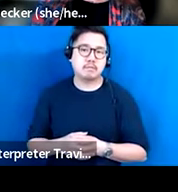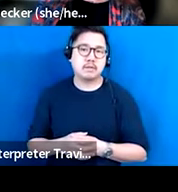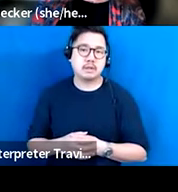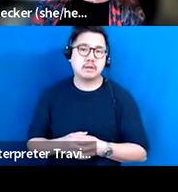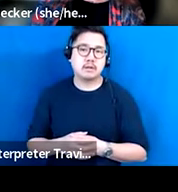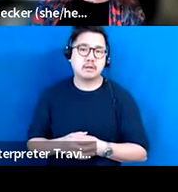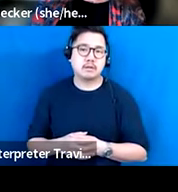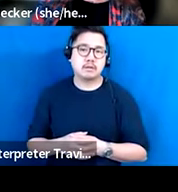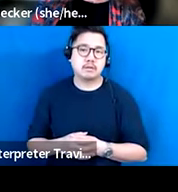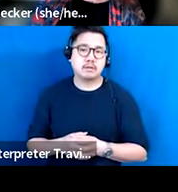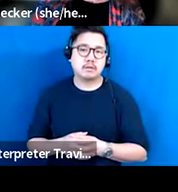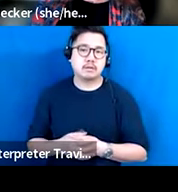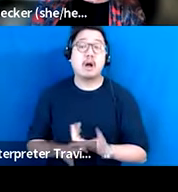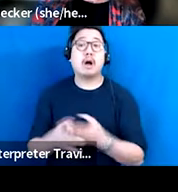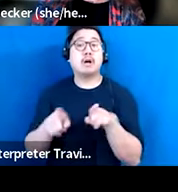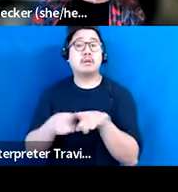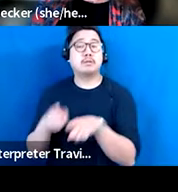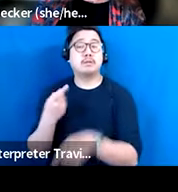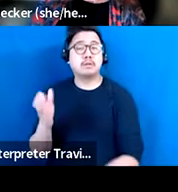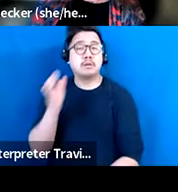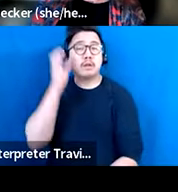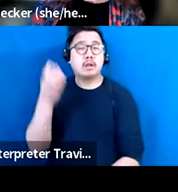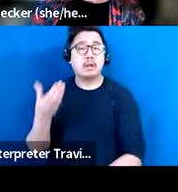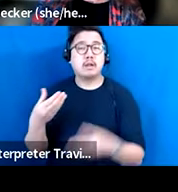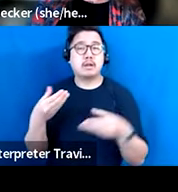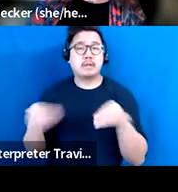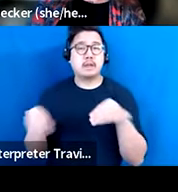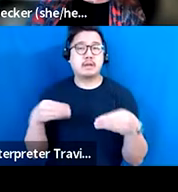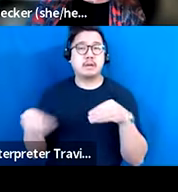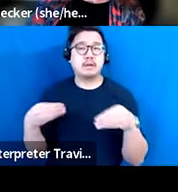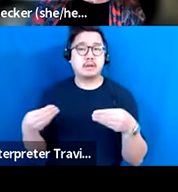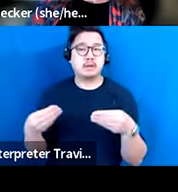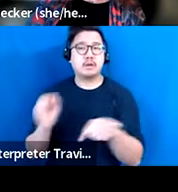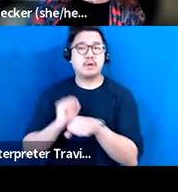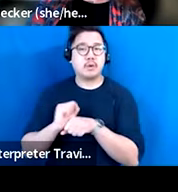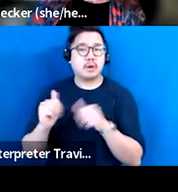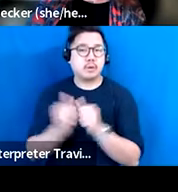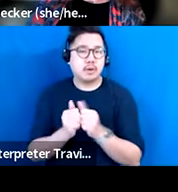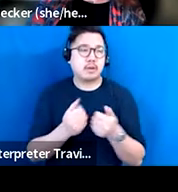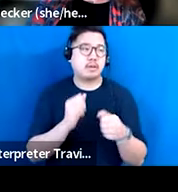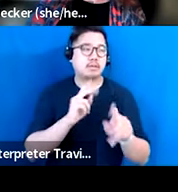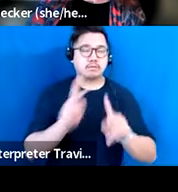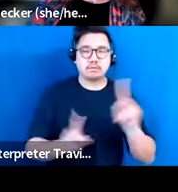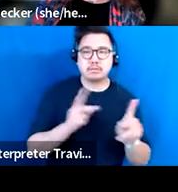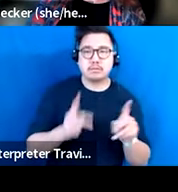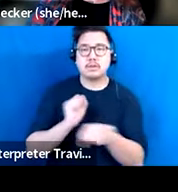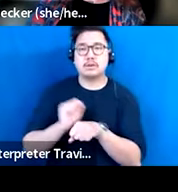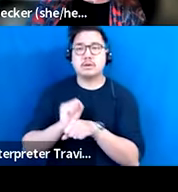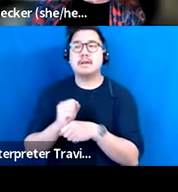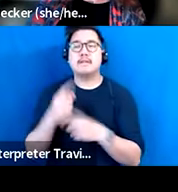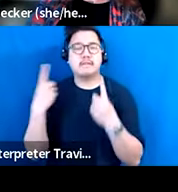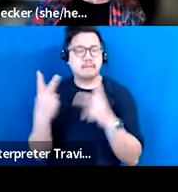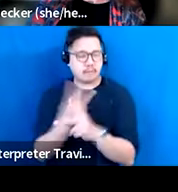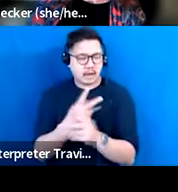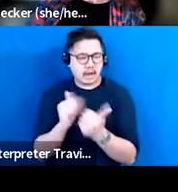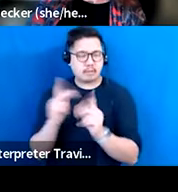idea of normalizing flexibility in the interface with audiences and workforces, relearning how people want to spend their money and